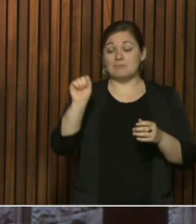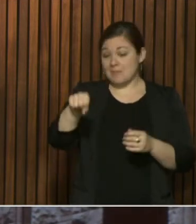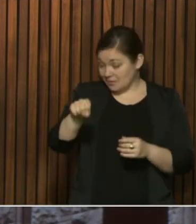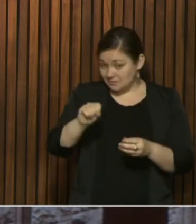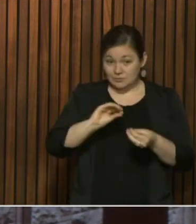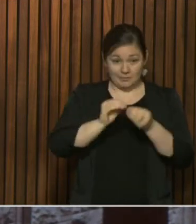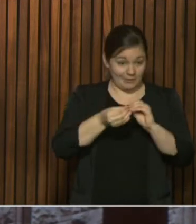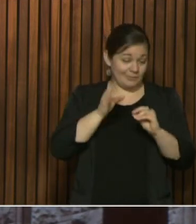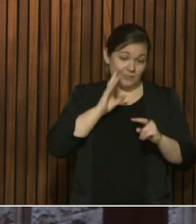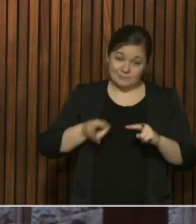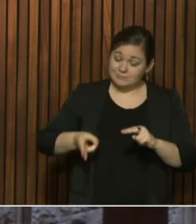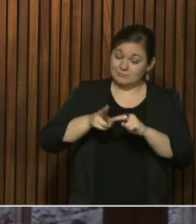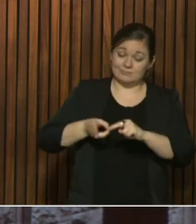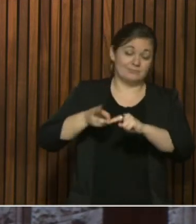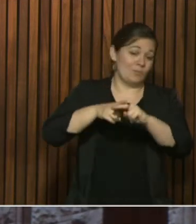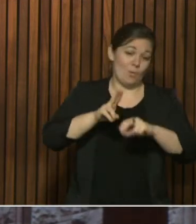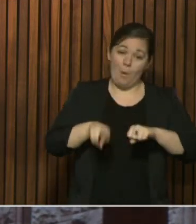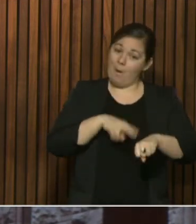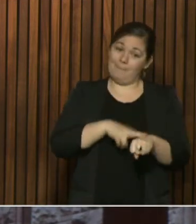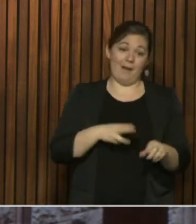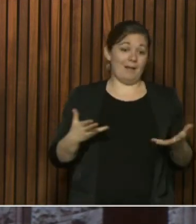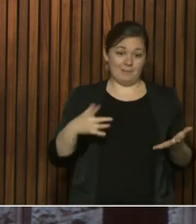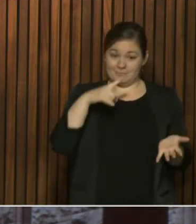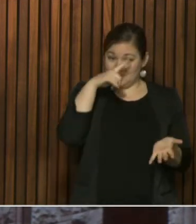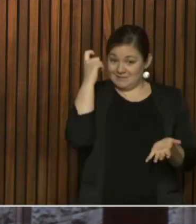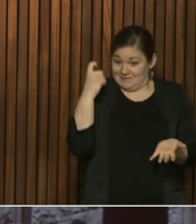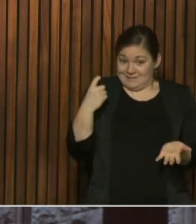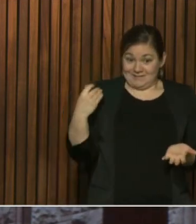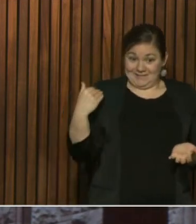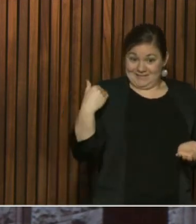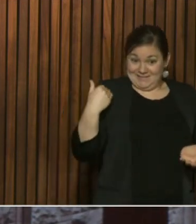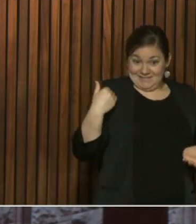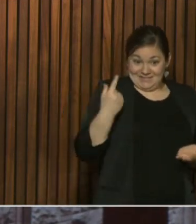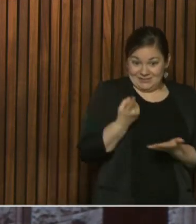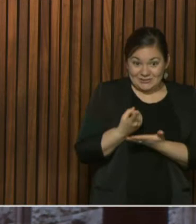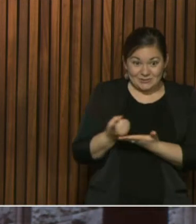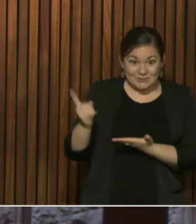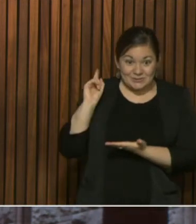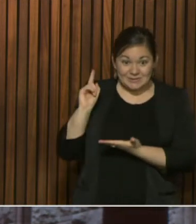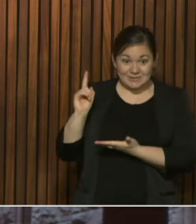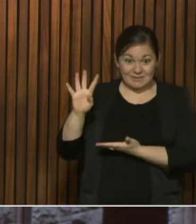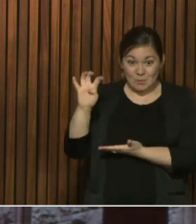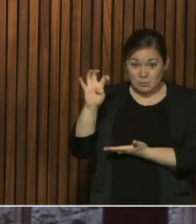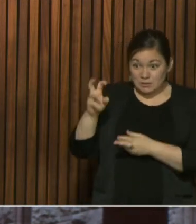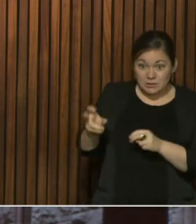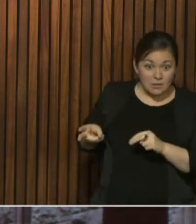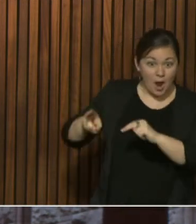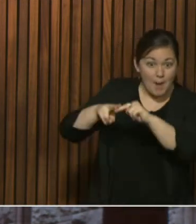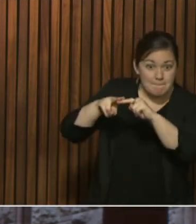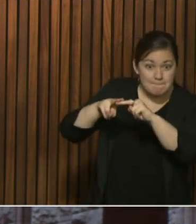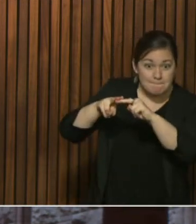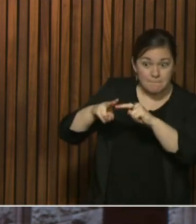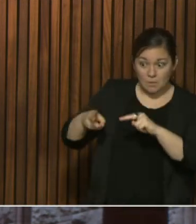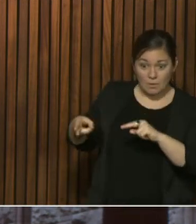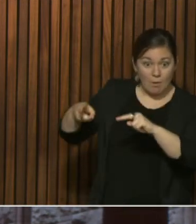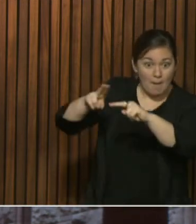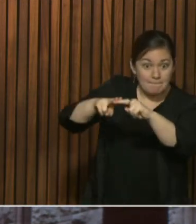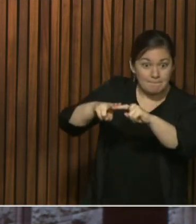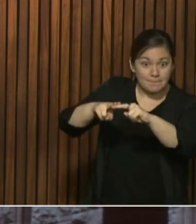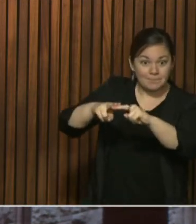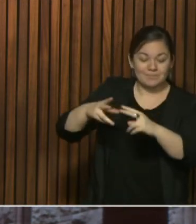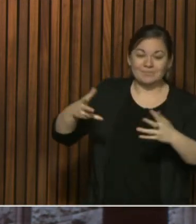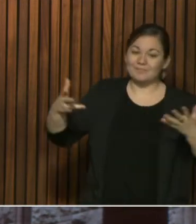we just went through a week of having numbers up for the first time in the 400s of new cases. And if the